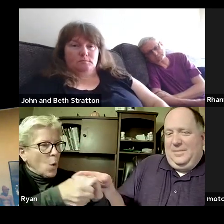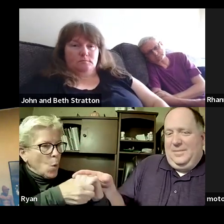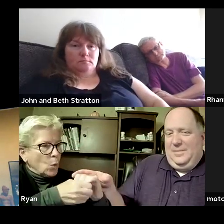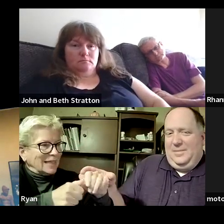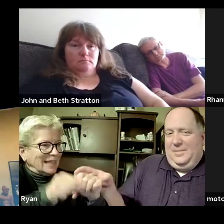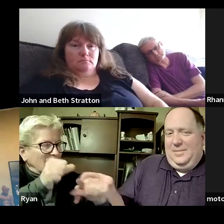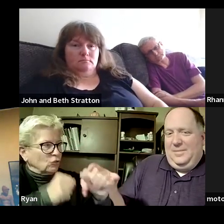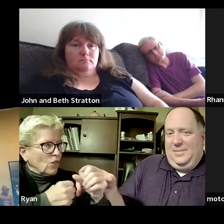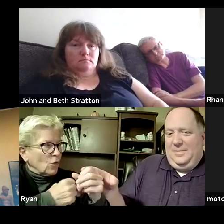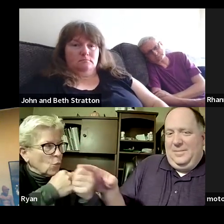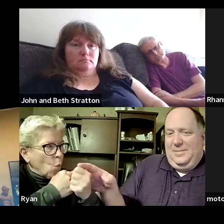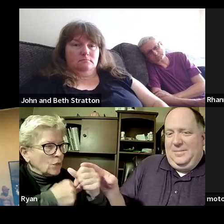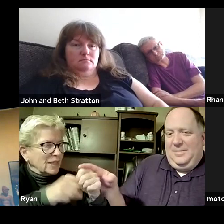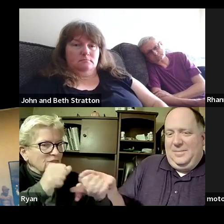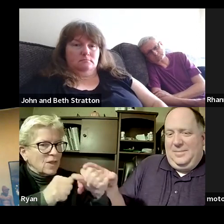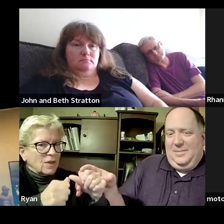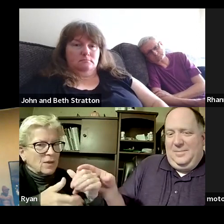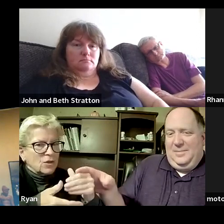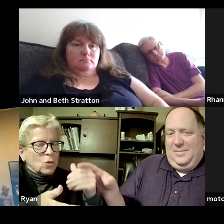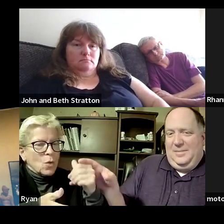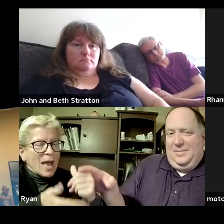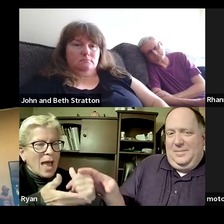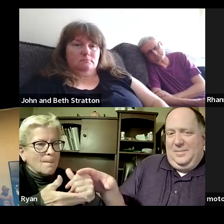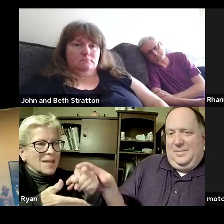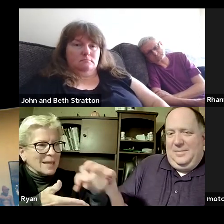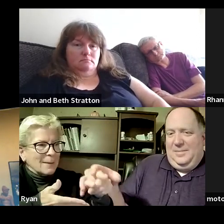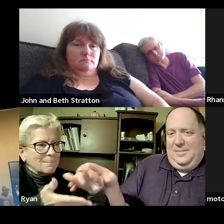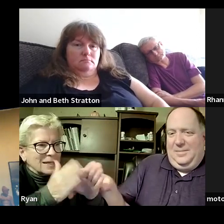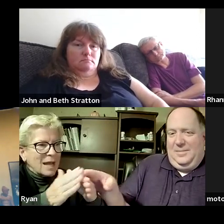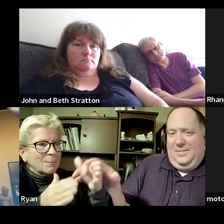to help him be his best as he helps you to be your best to